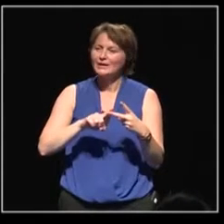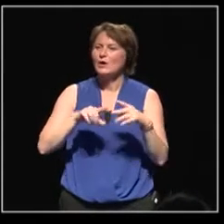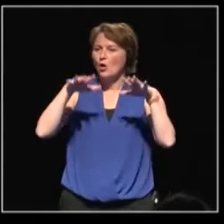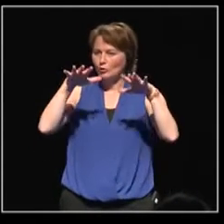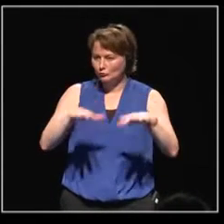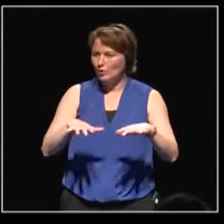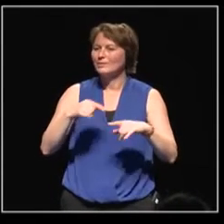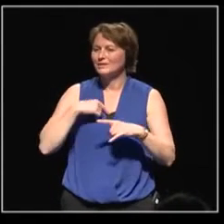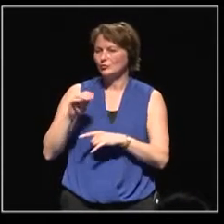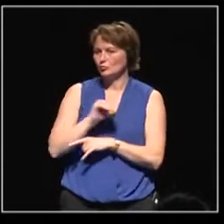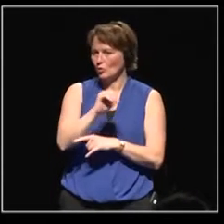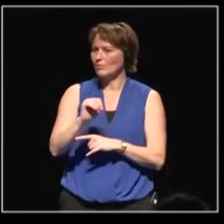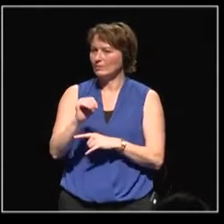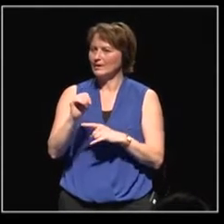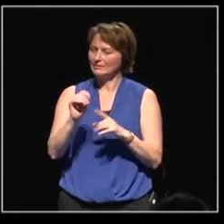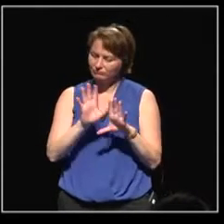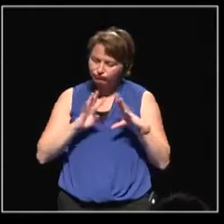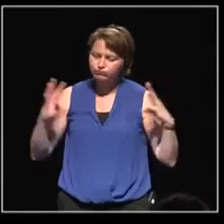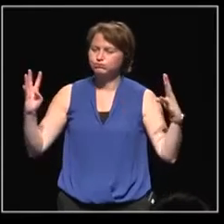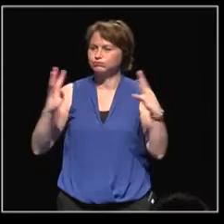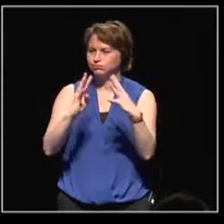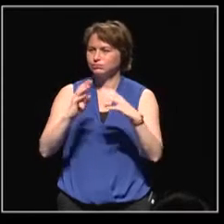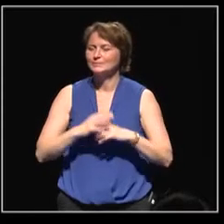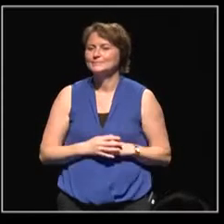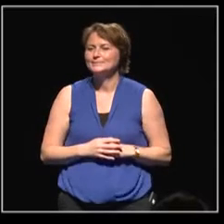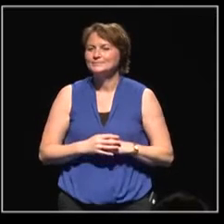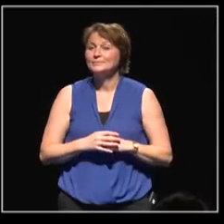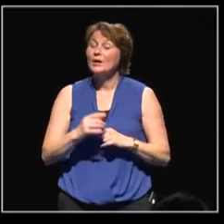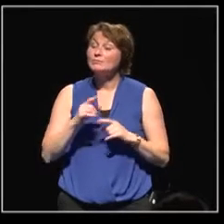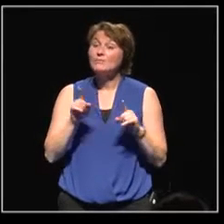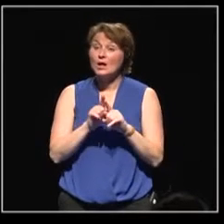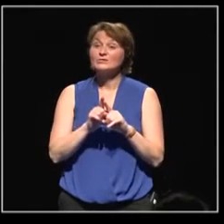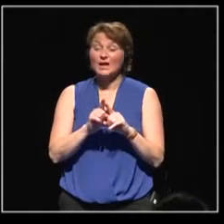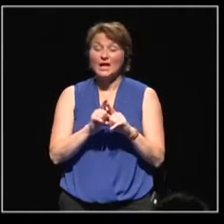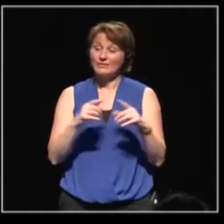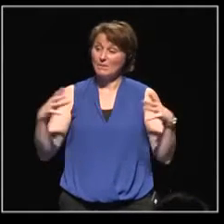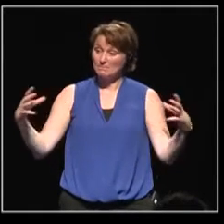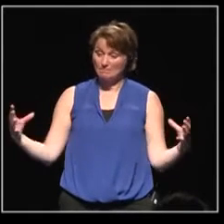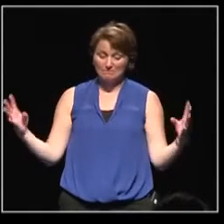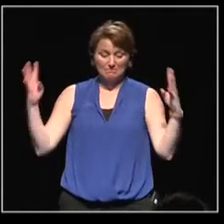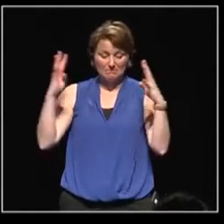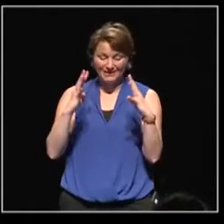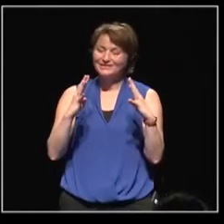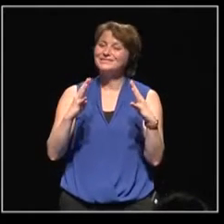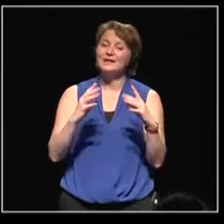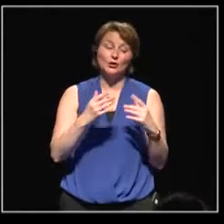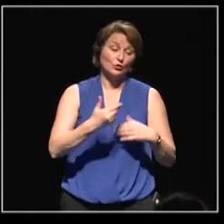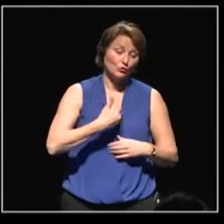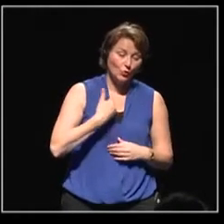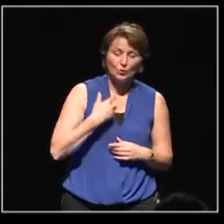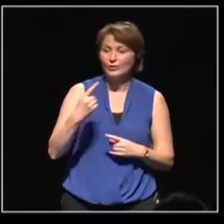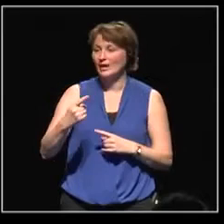We also organized direct exchanges and meetings amongst youth and citizens at large with